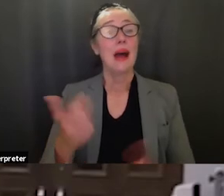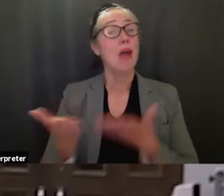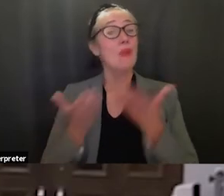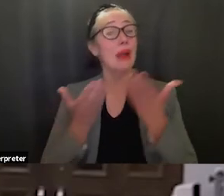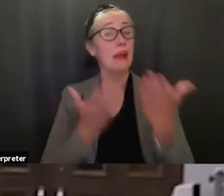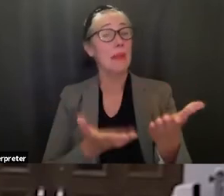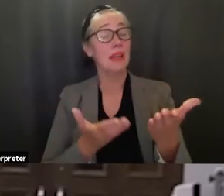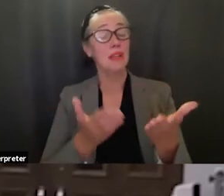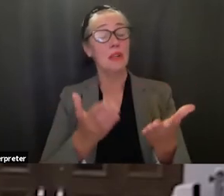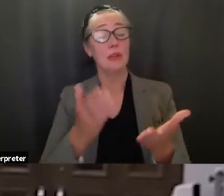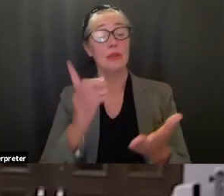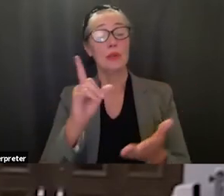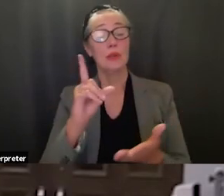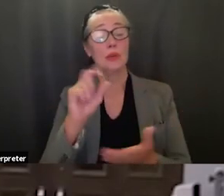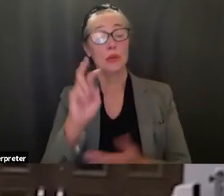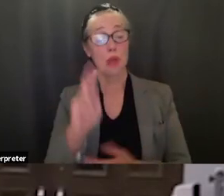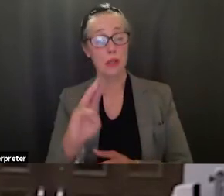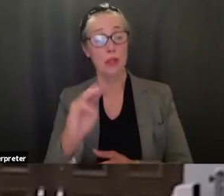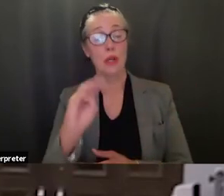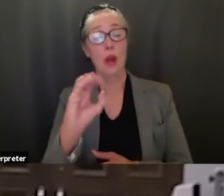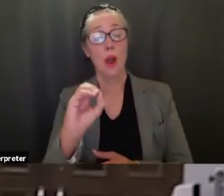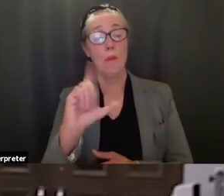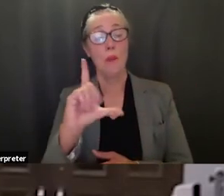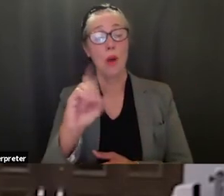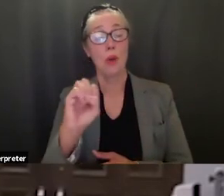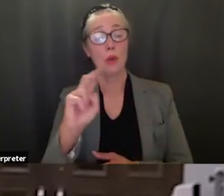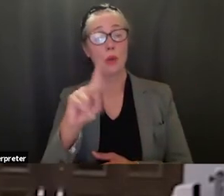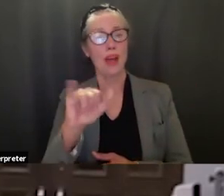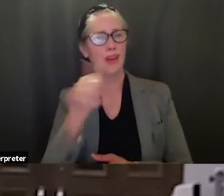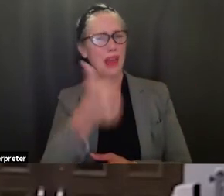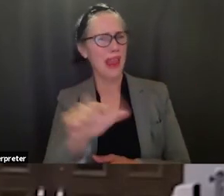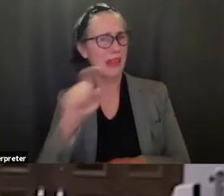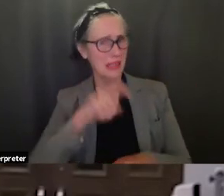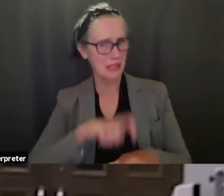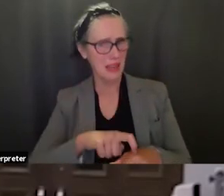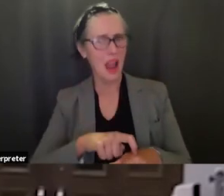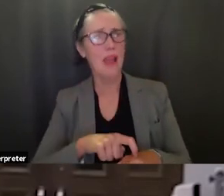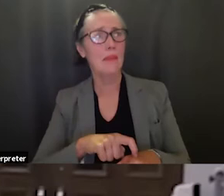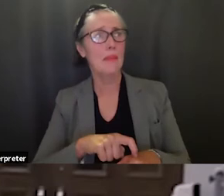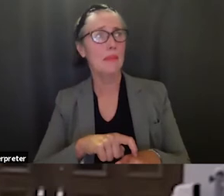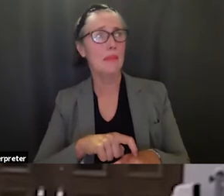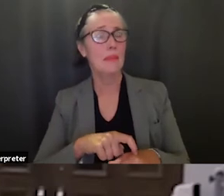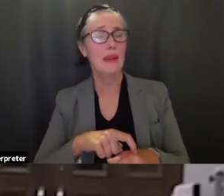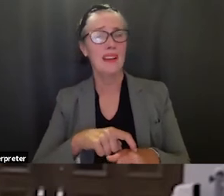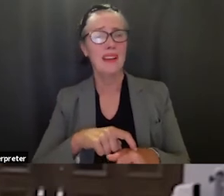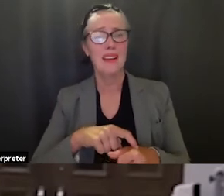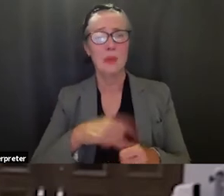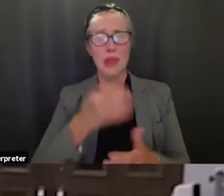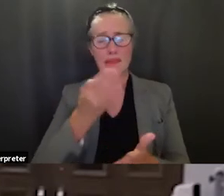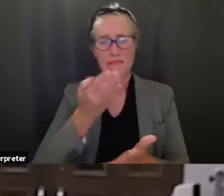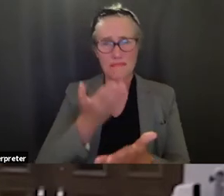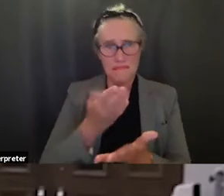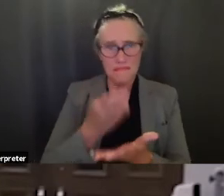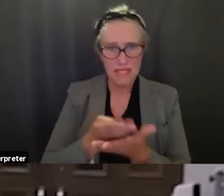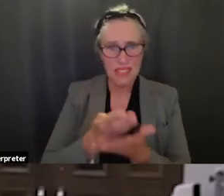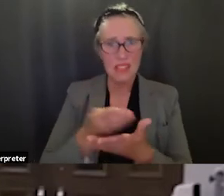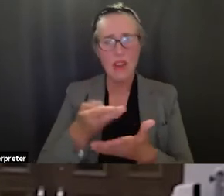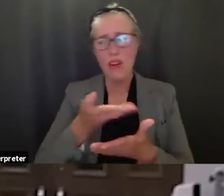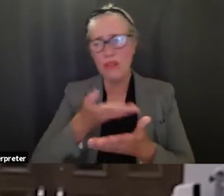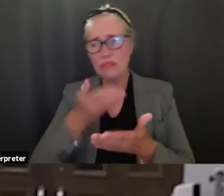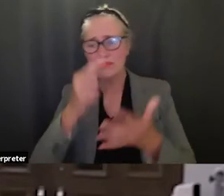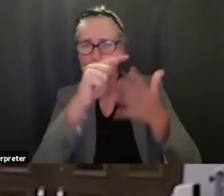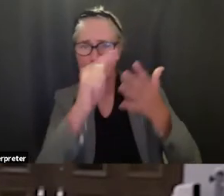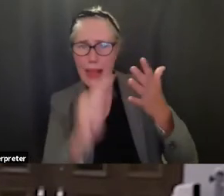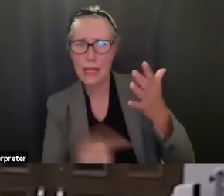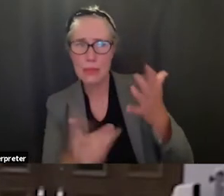was that i would like to bring forward to the board anytime we have um fiscal items that i think you might want